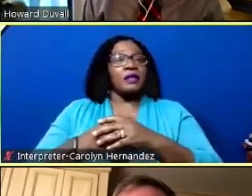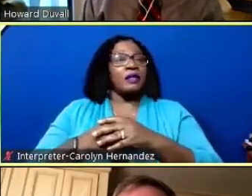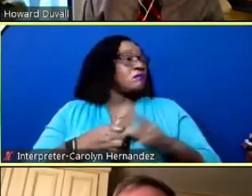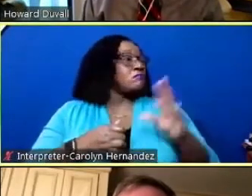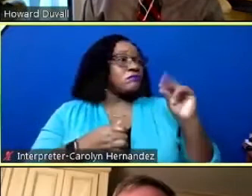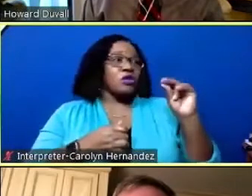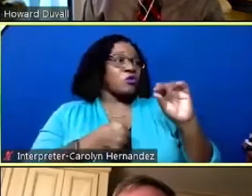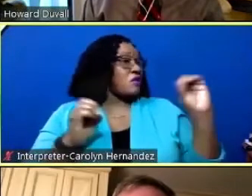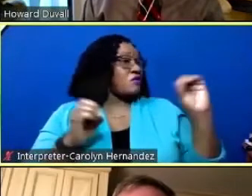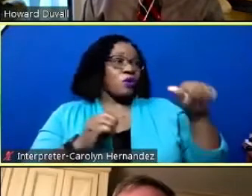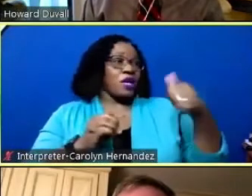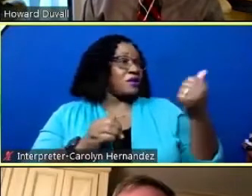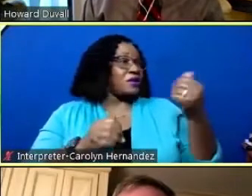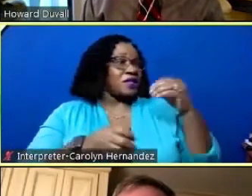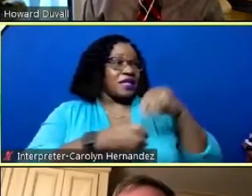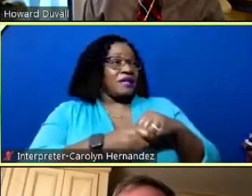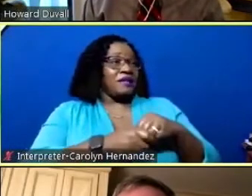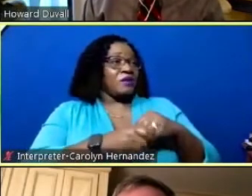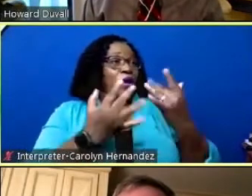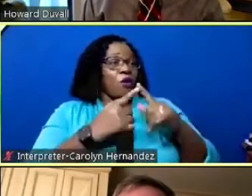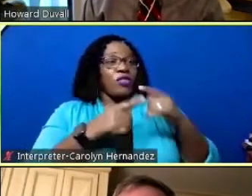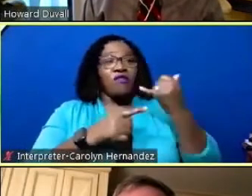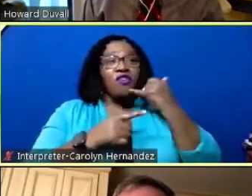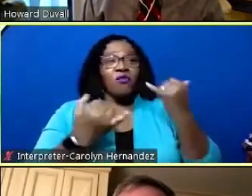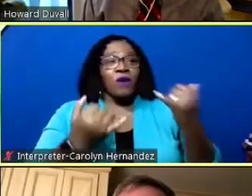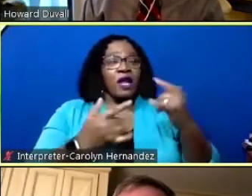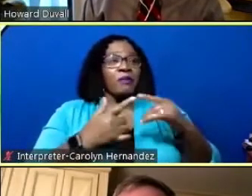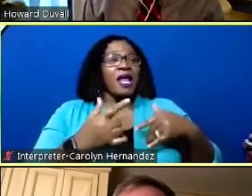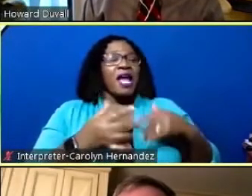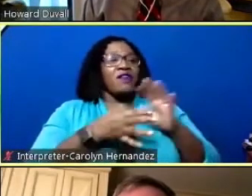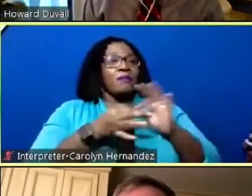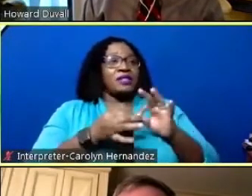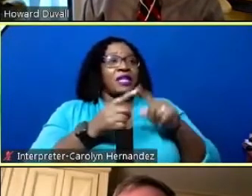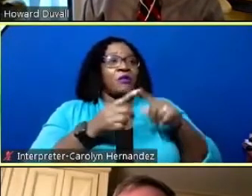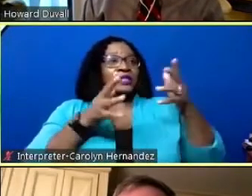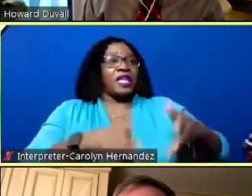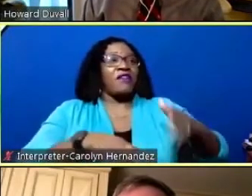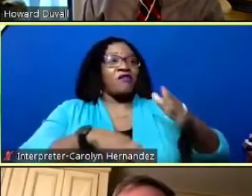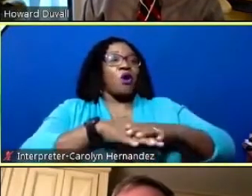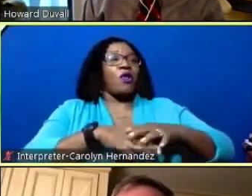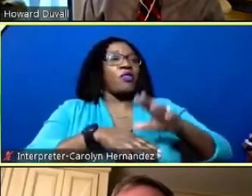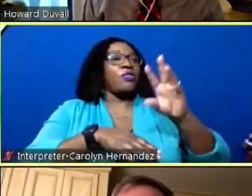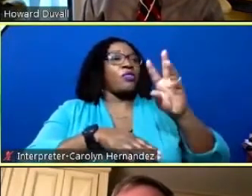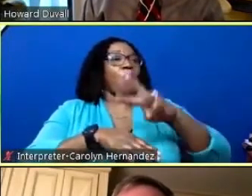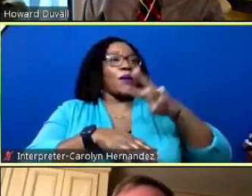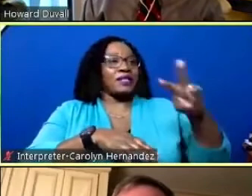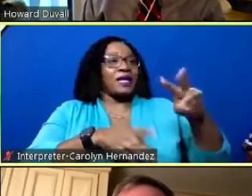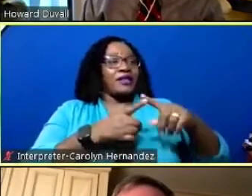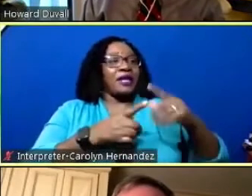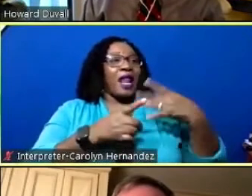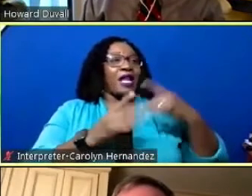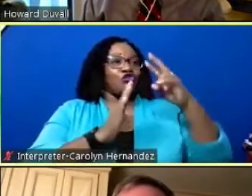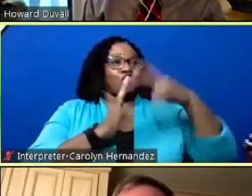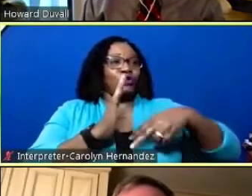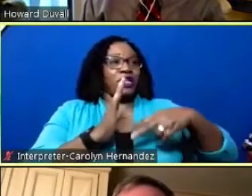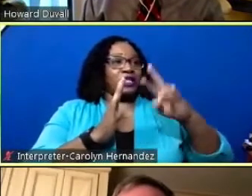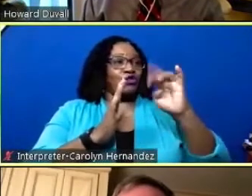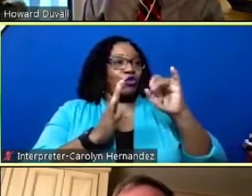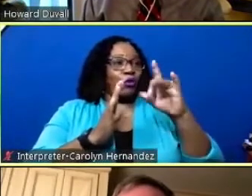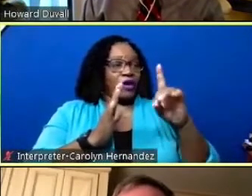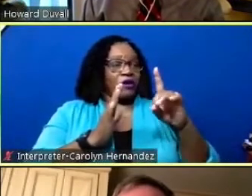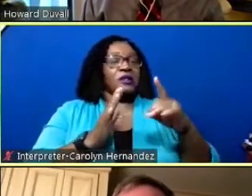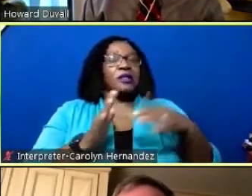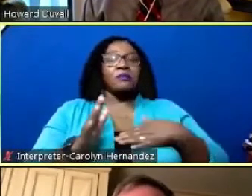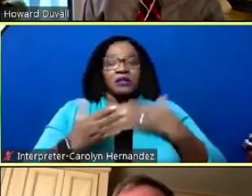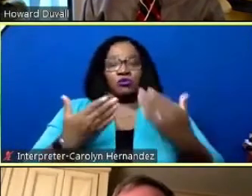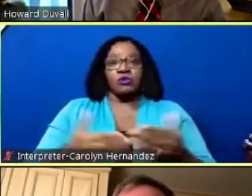don't have anyone else in the queue at this time but i do have a message that was left on the web portal that i would like to read into the record please